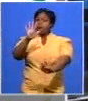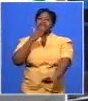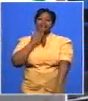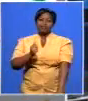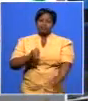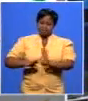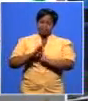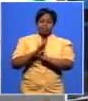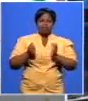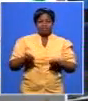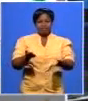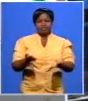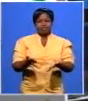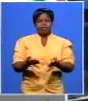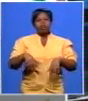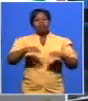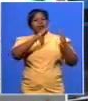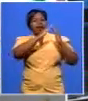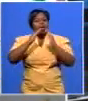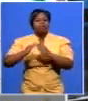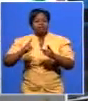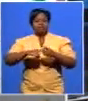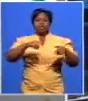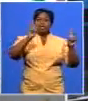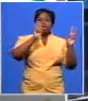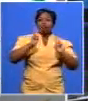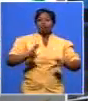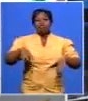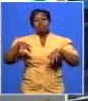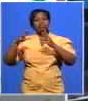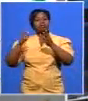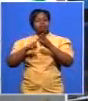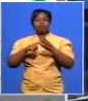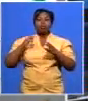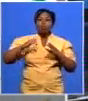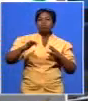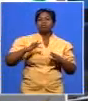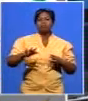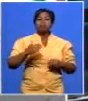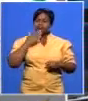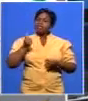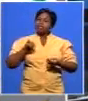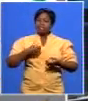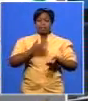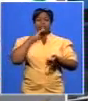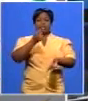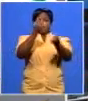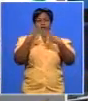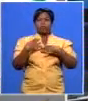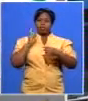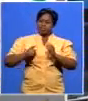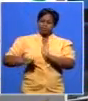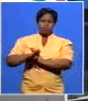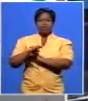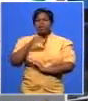with electricity with water but please improve the quality of this and that accelerate the pace you go to